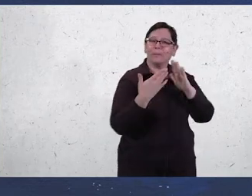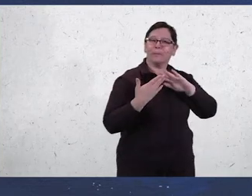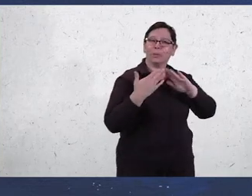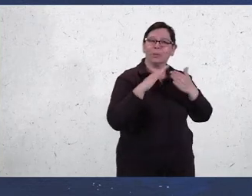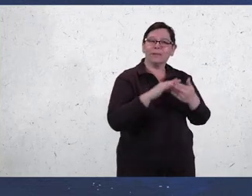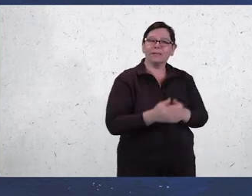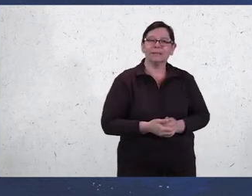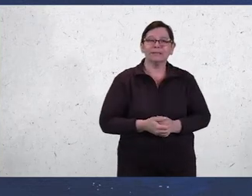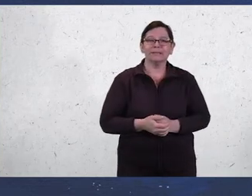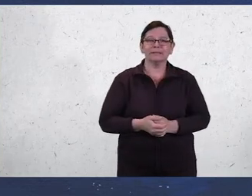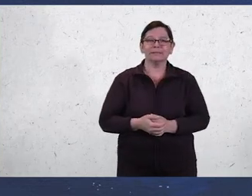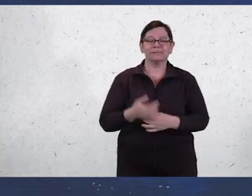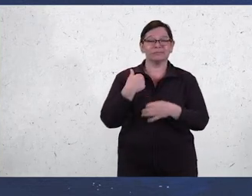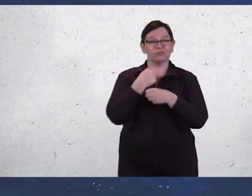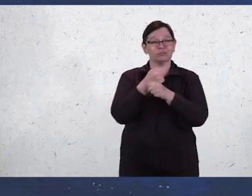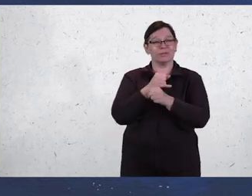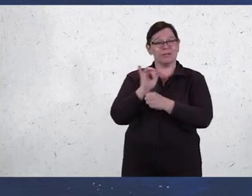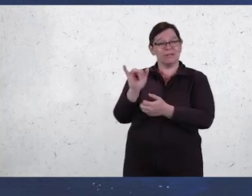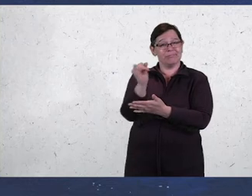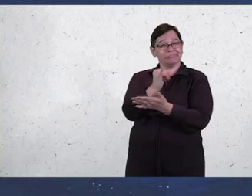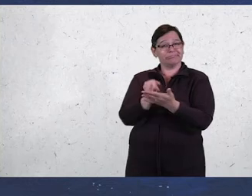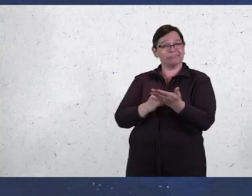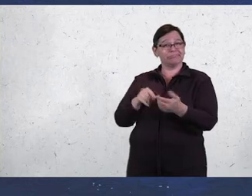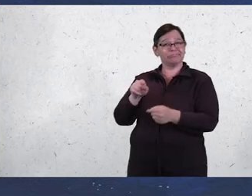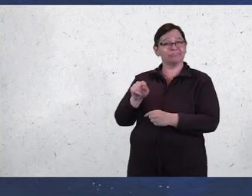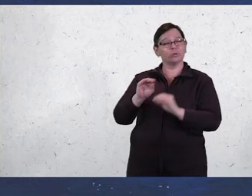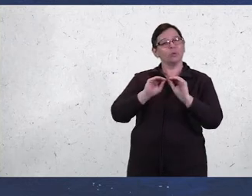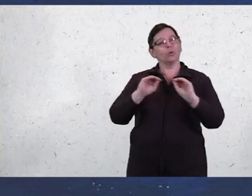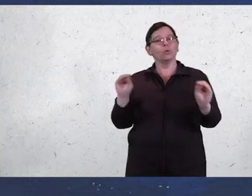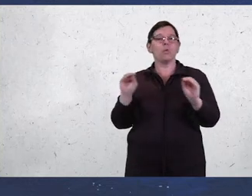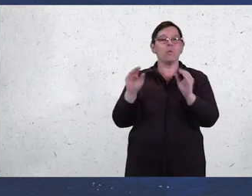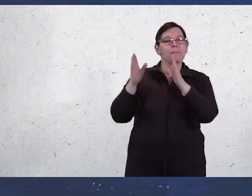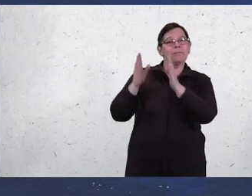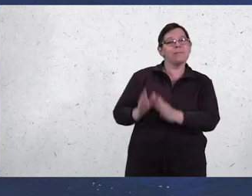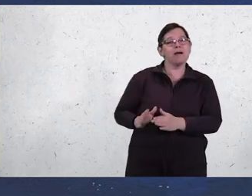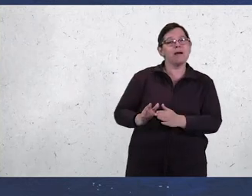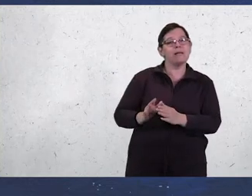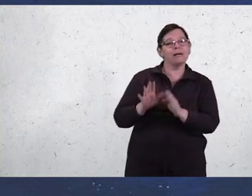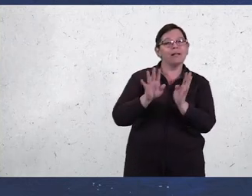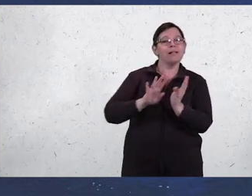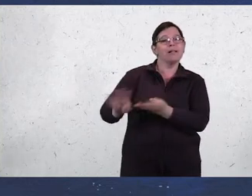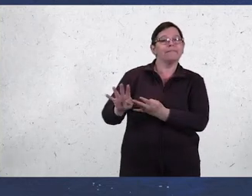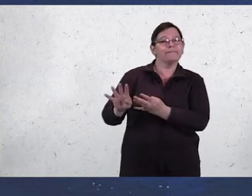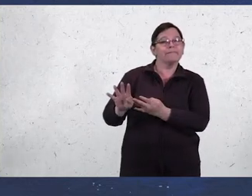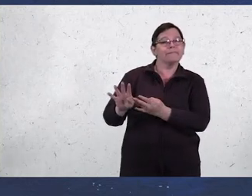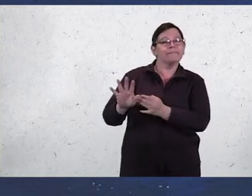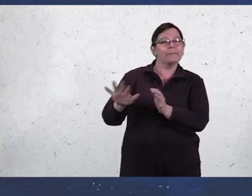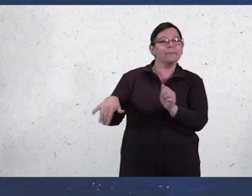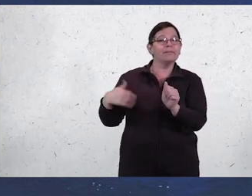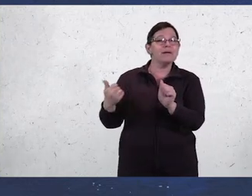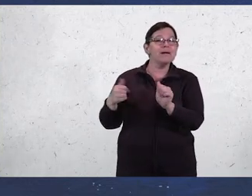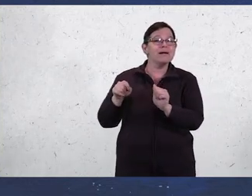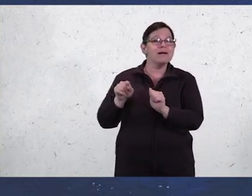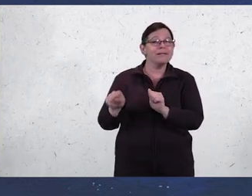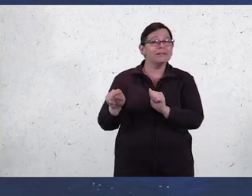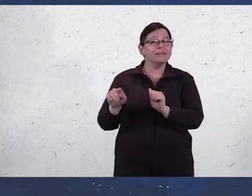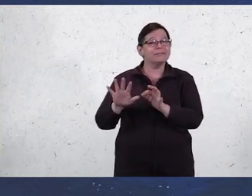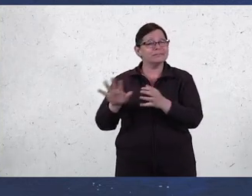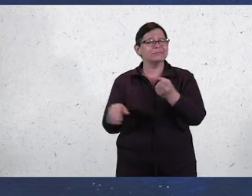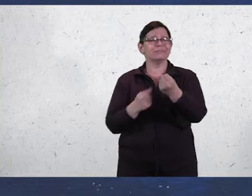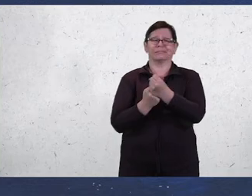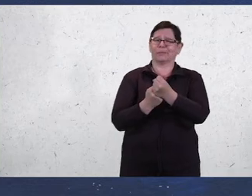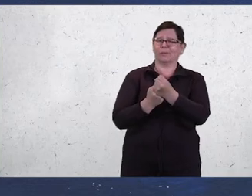money and interact with the community. I created the piece nobody left behind